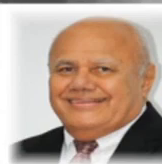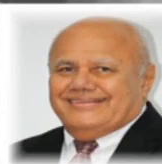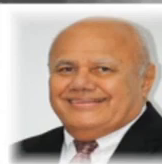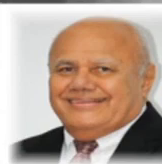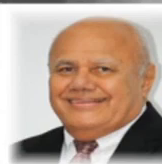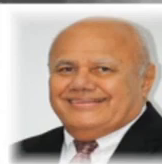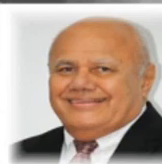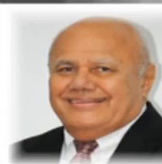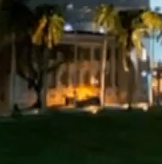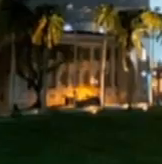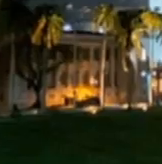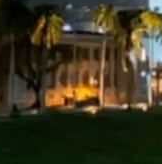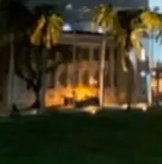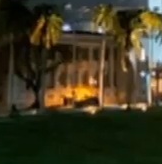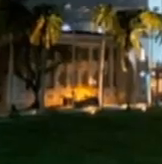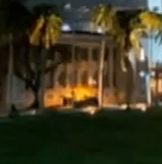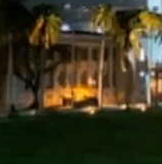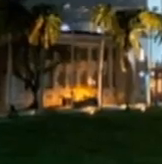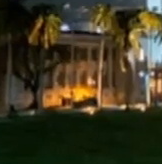website to answer.